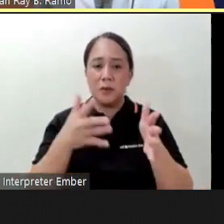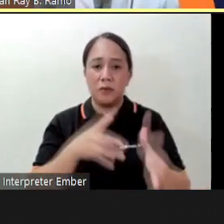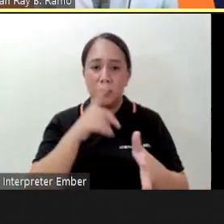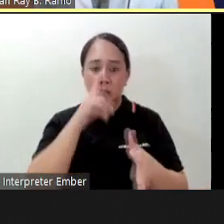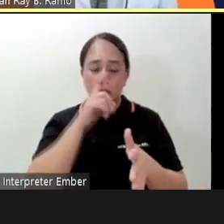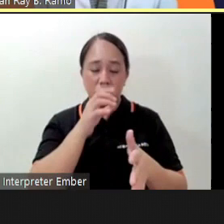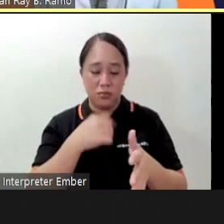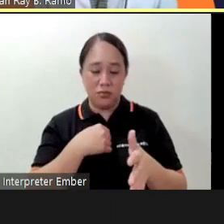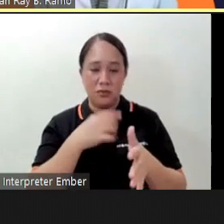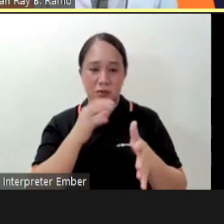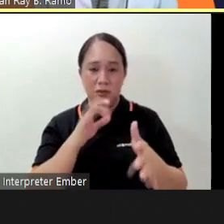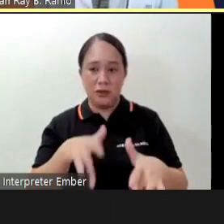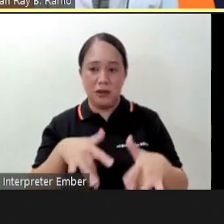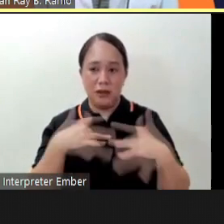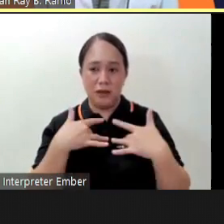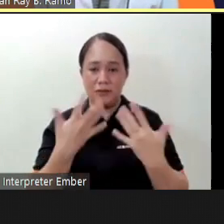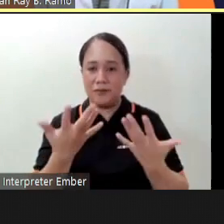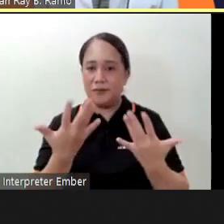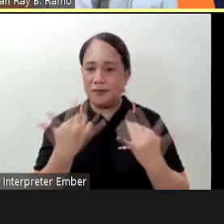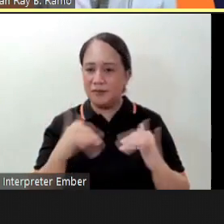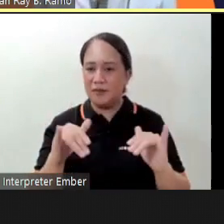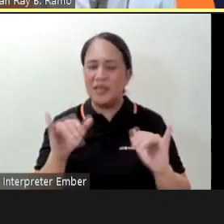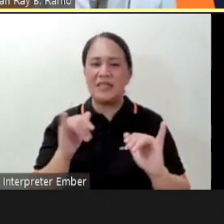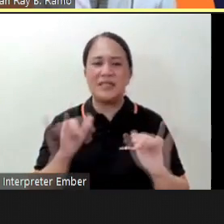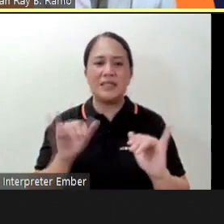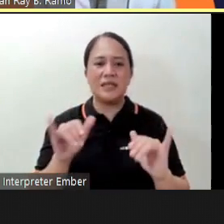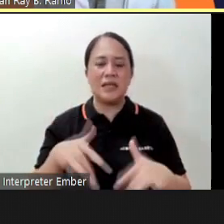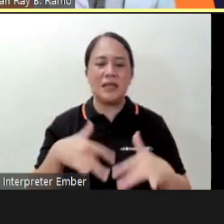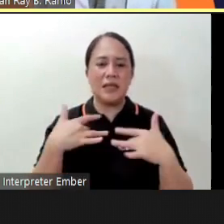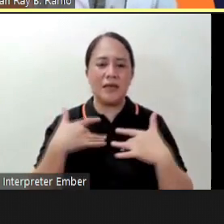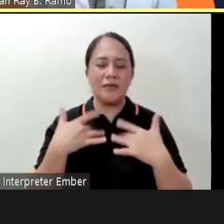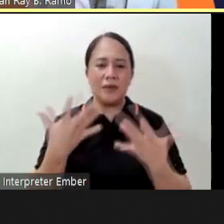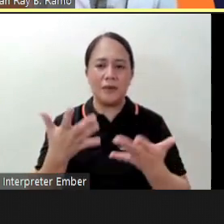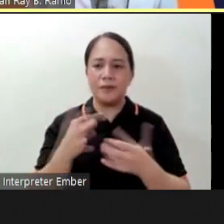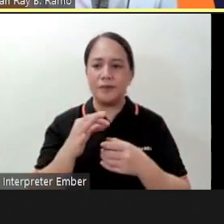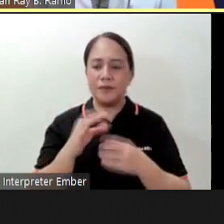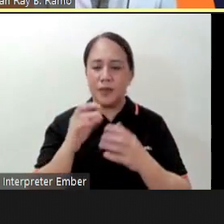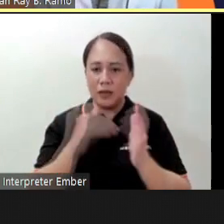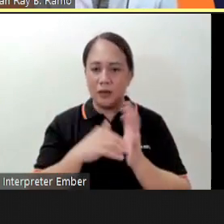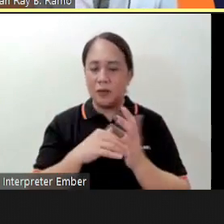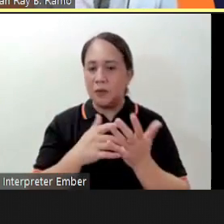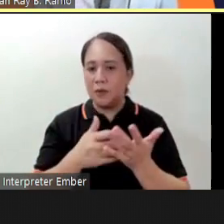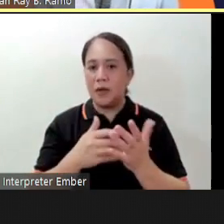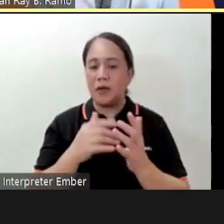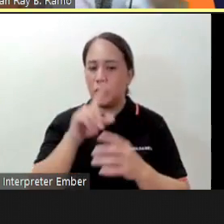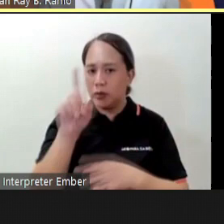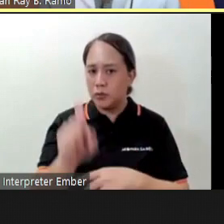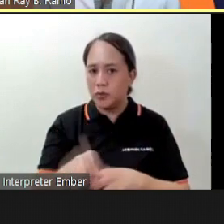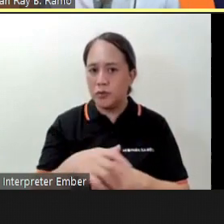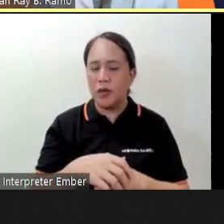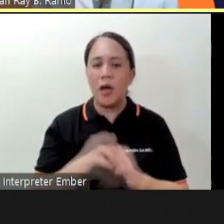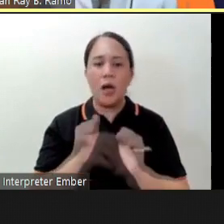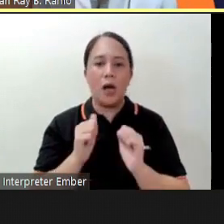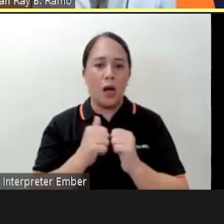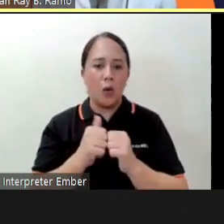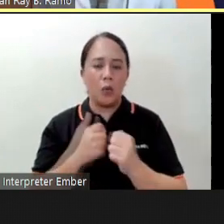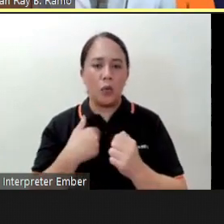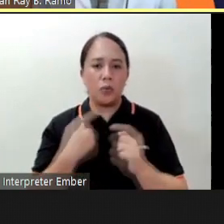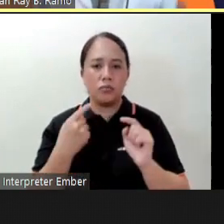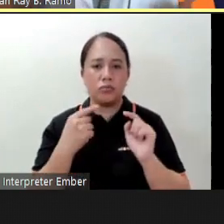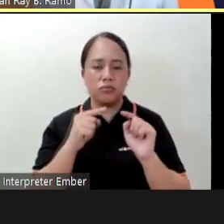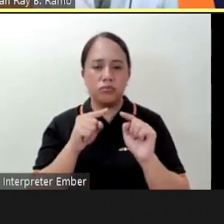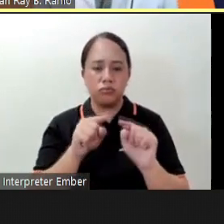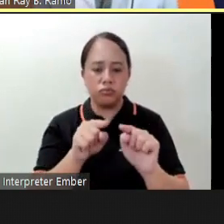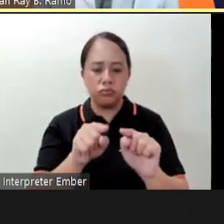is this panic and it's like our lives have been reprogrammed so the question is how do I cope up